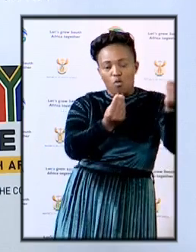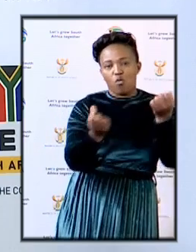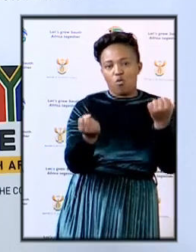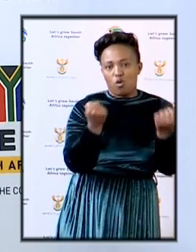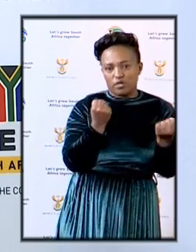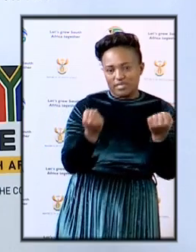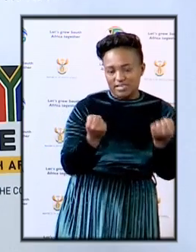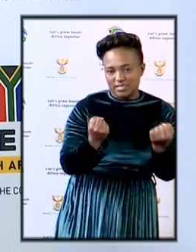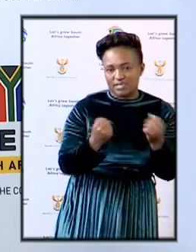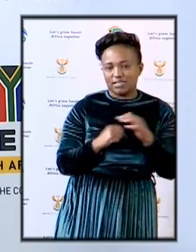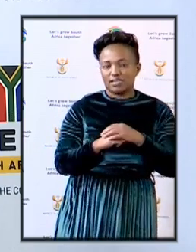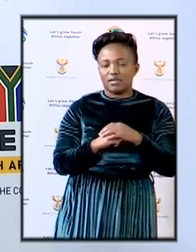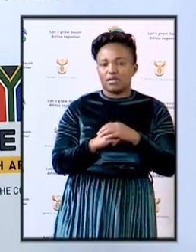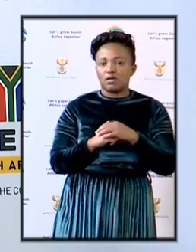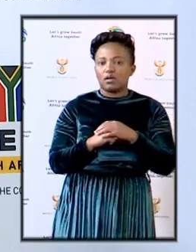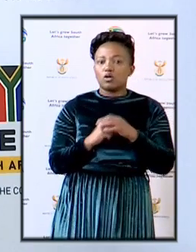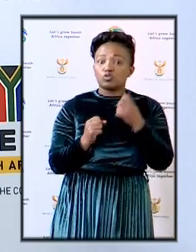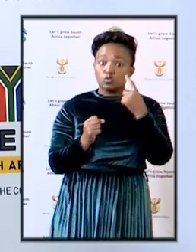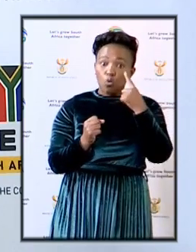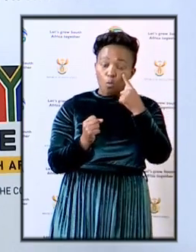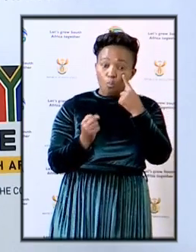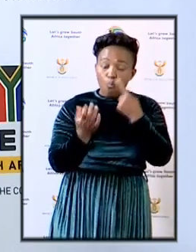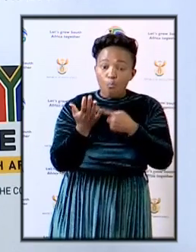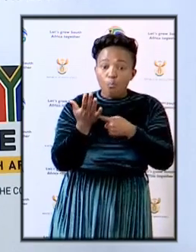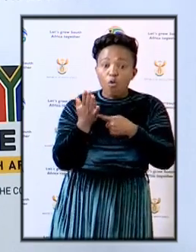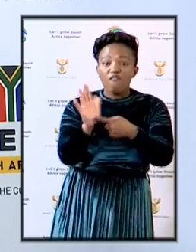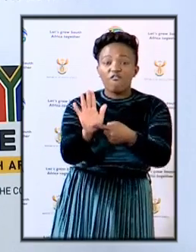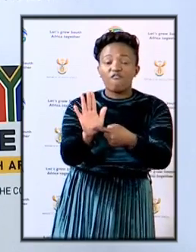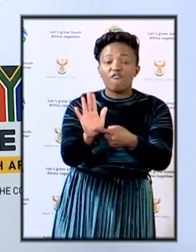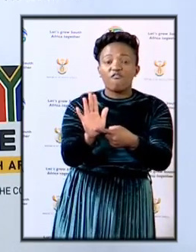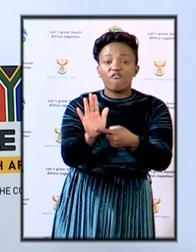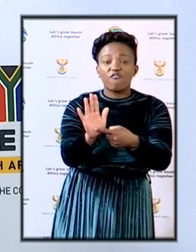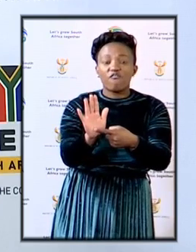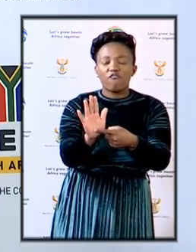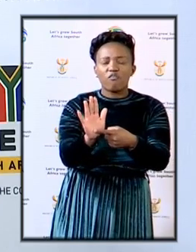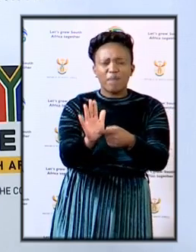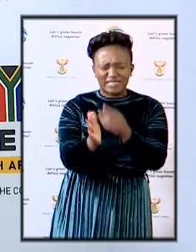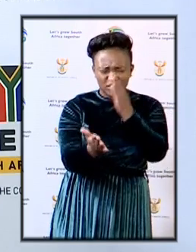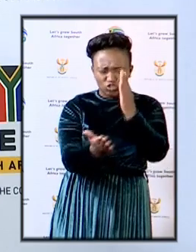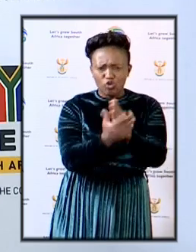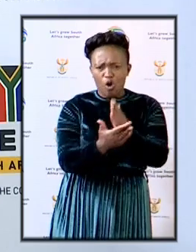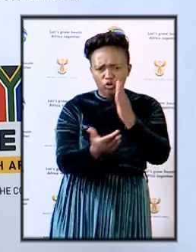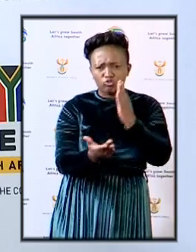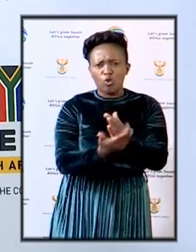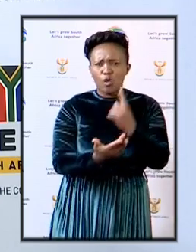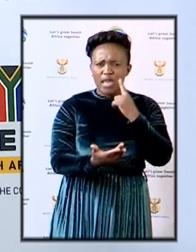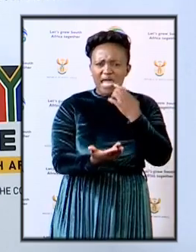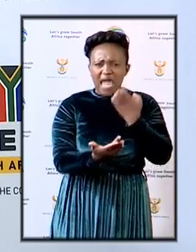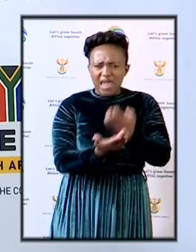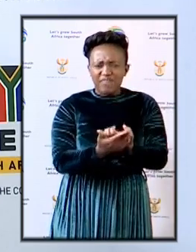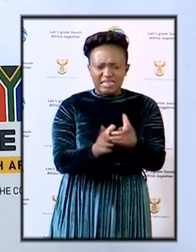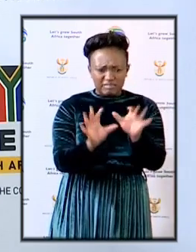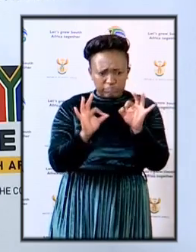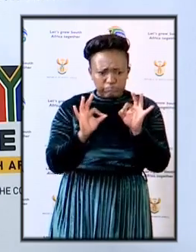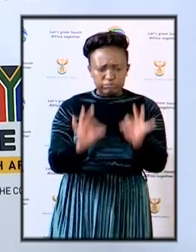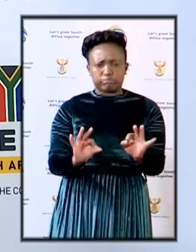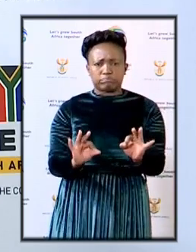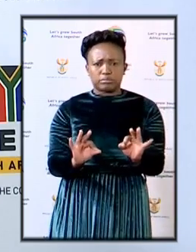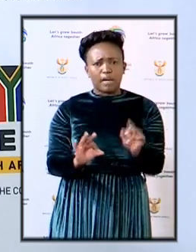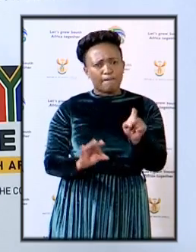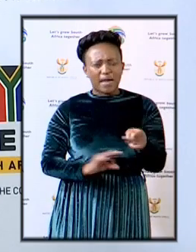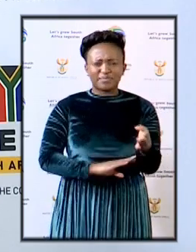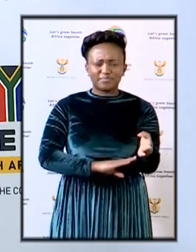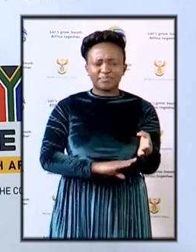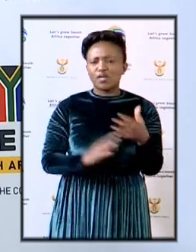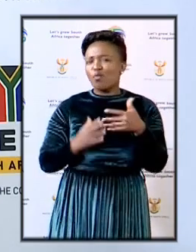with the purpose of proving what has been alleged beyond reasonable doubt so whatever